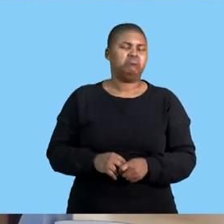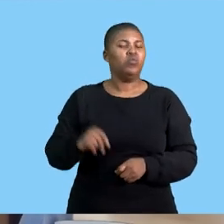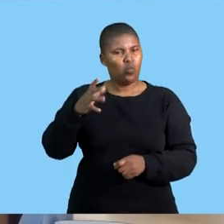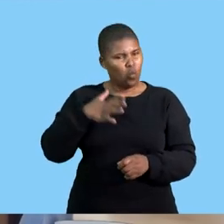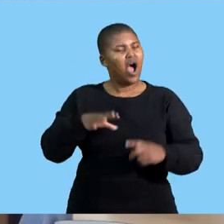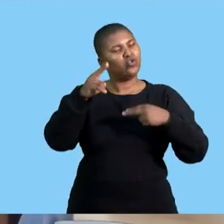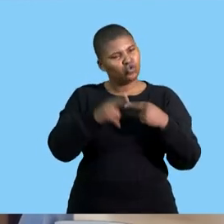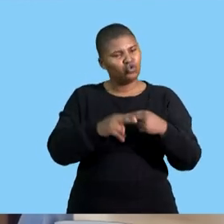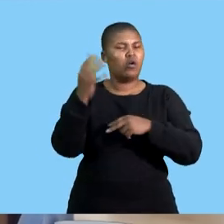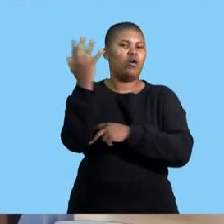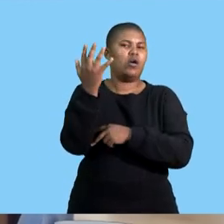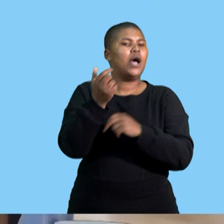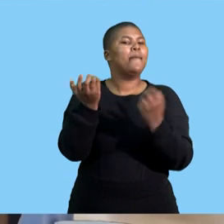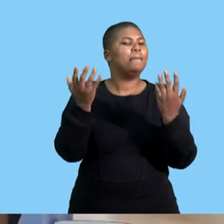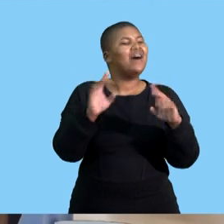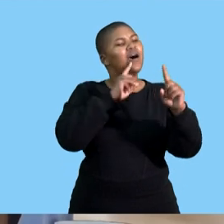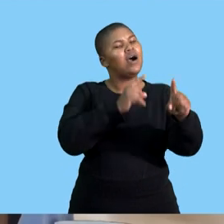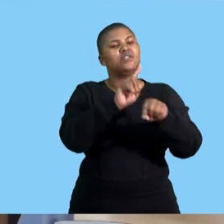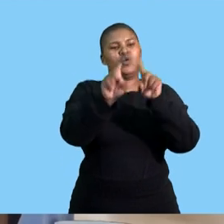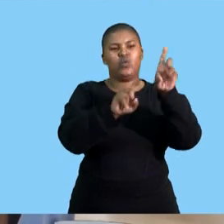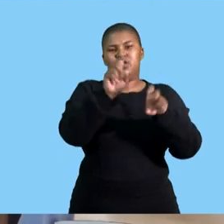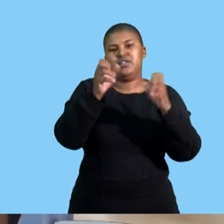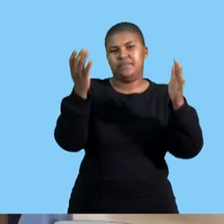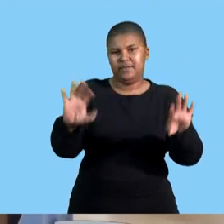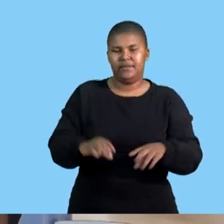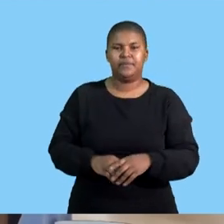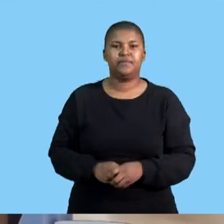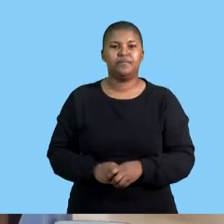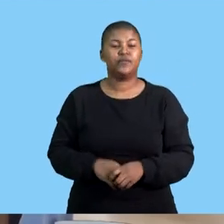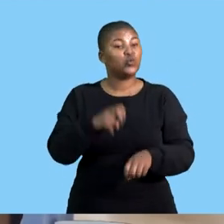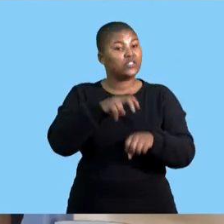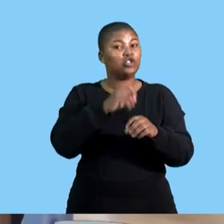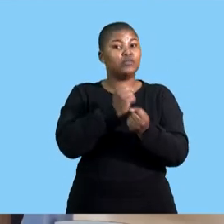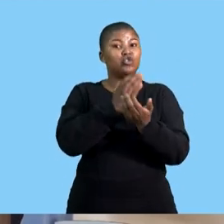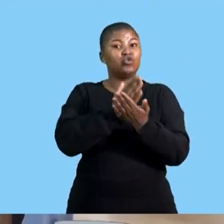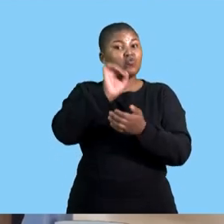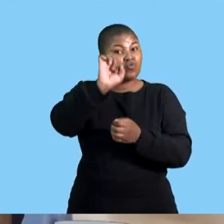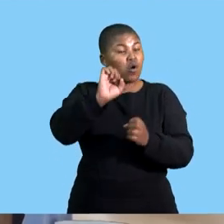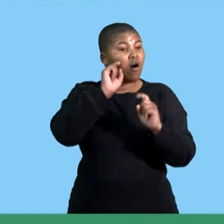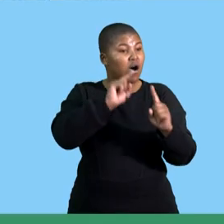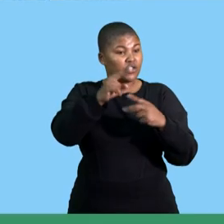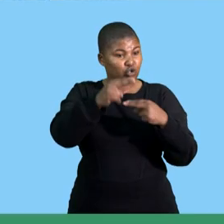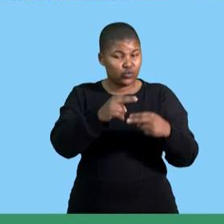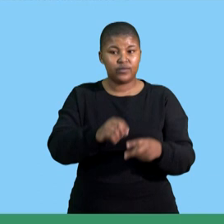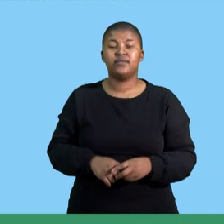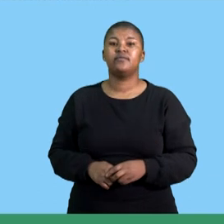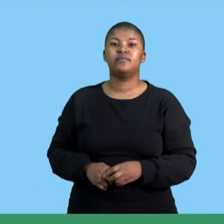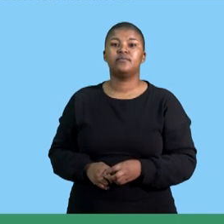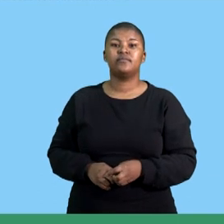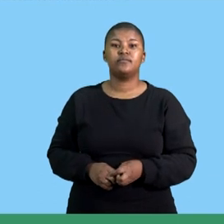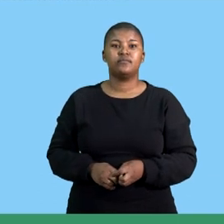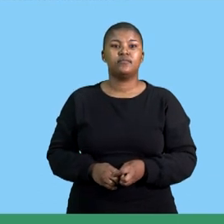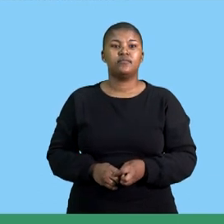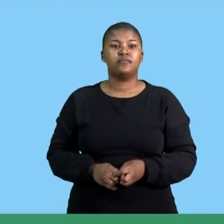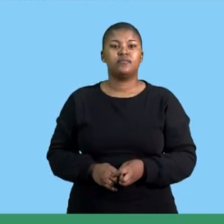you would want to answer the question that was asked so you need to keep the answers short remain professional